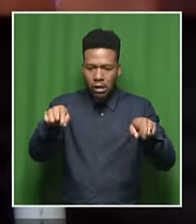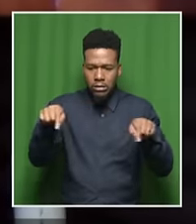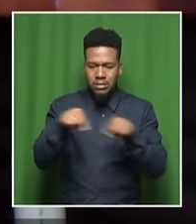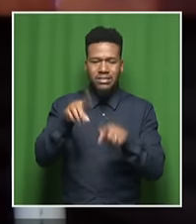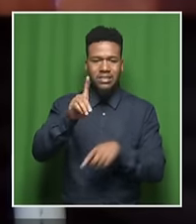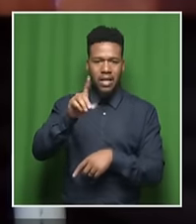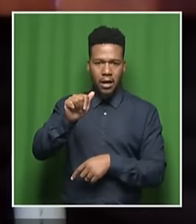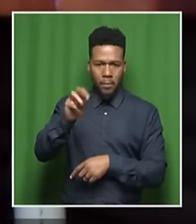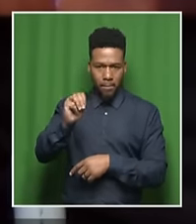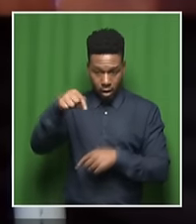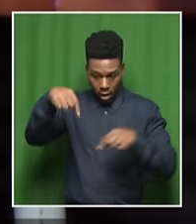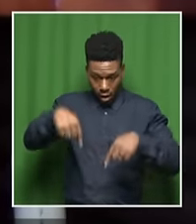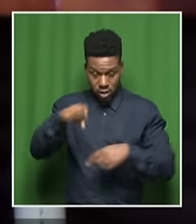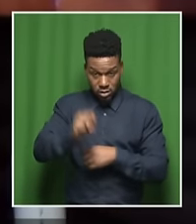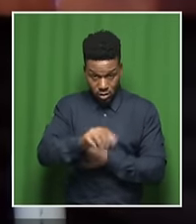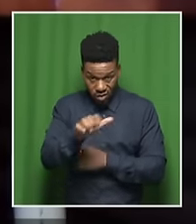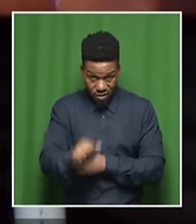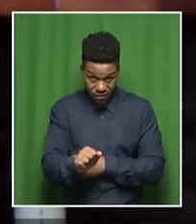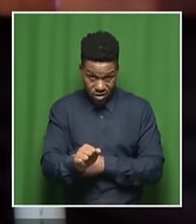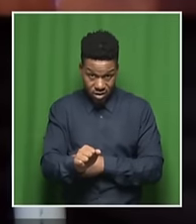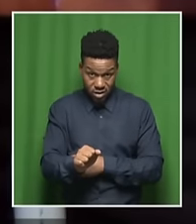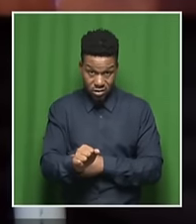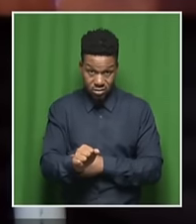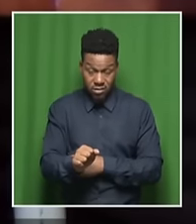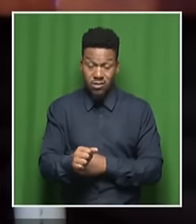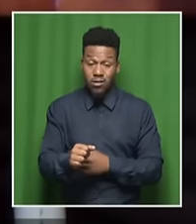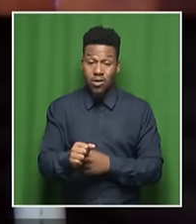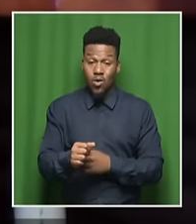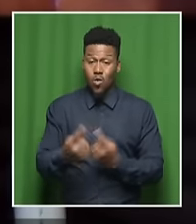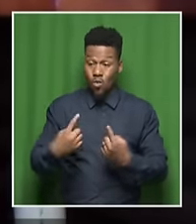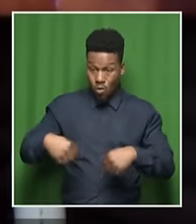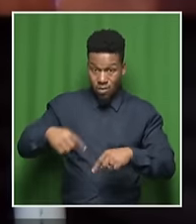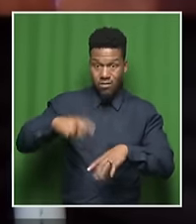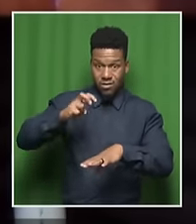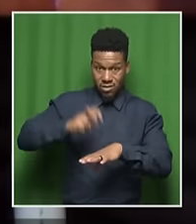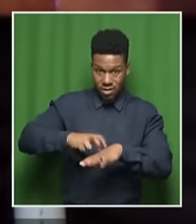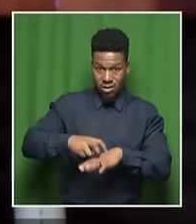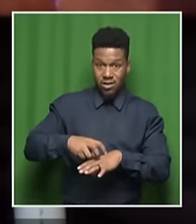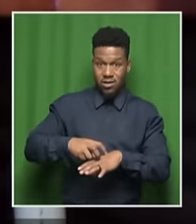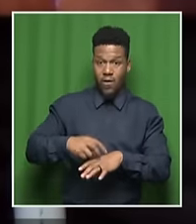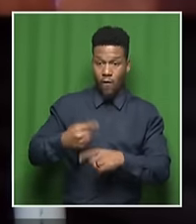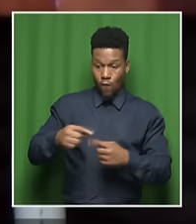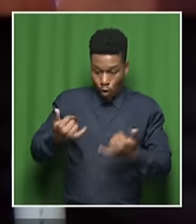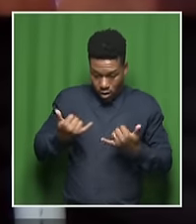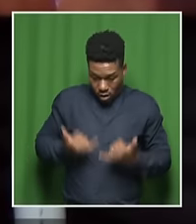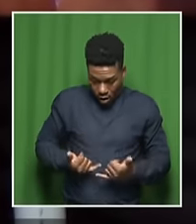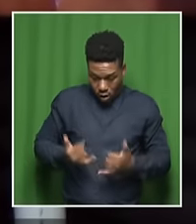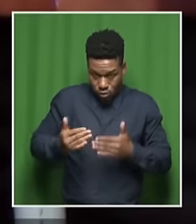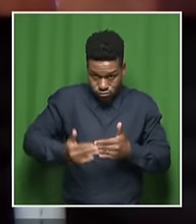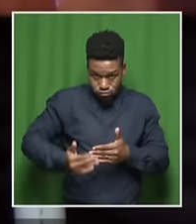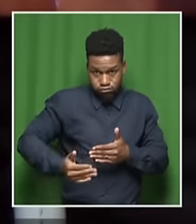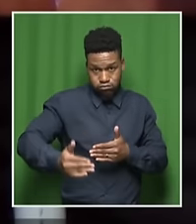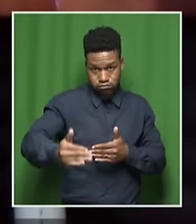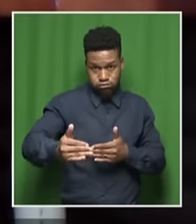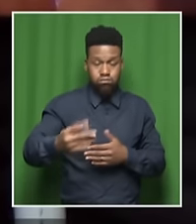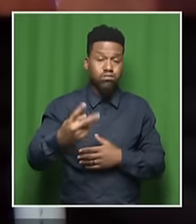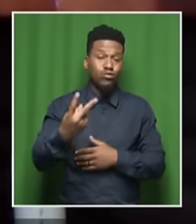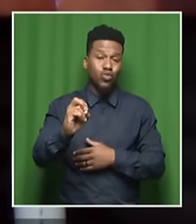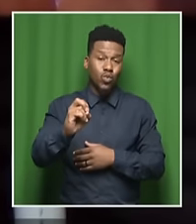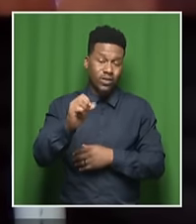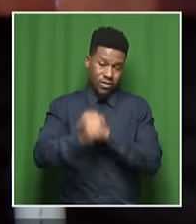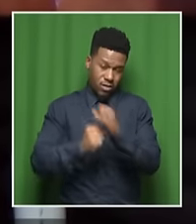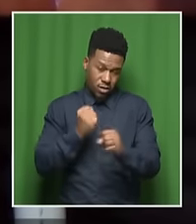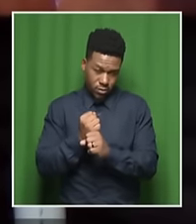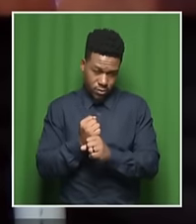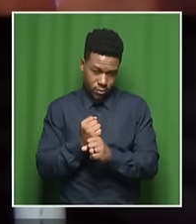provided in approximately the next 10 to 20 years. That's how much we have to recycle. And in fact, if we take